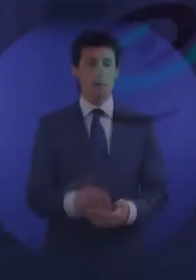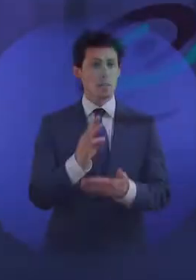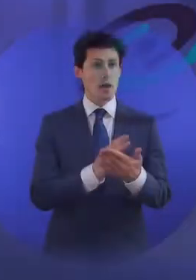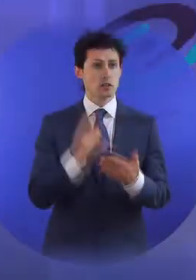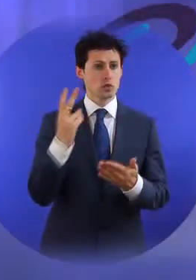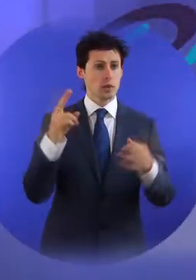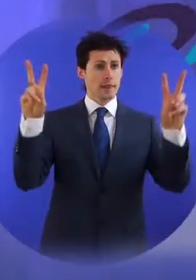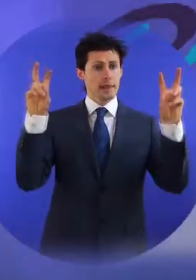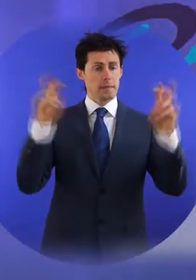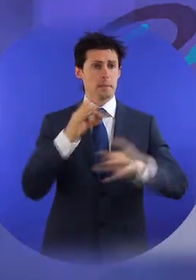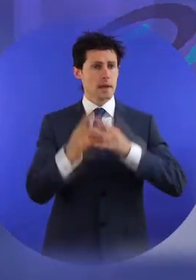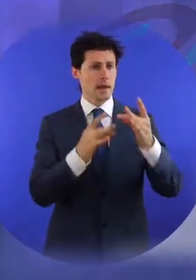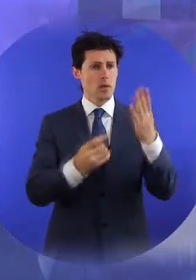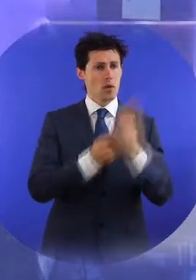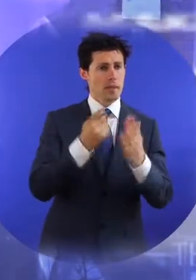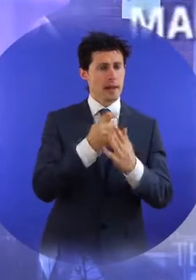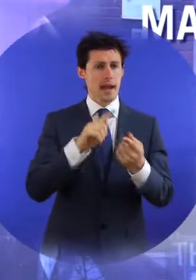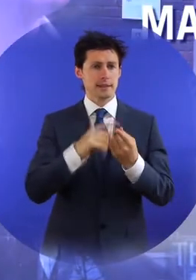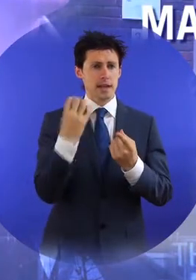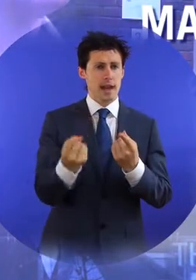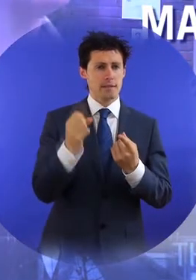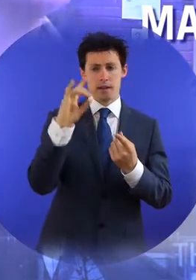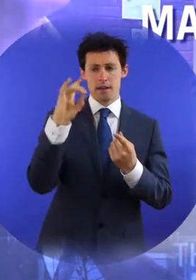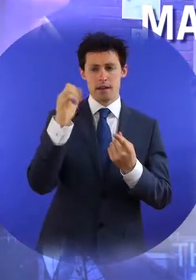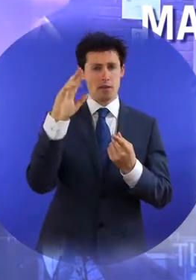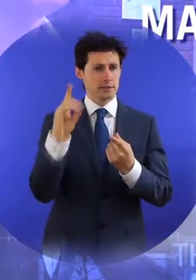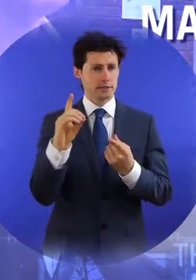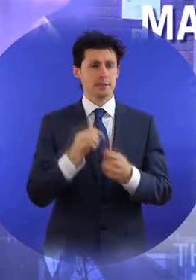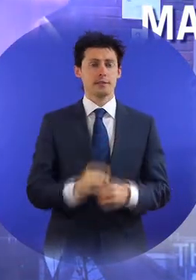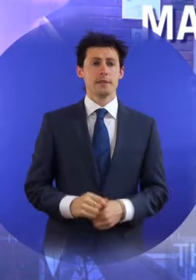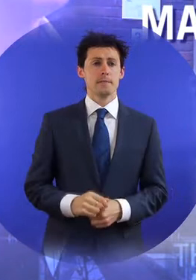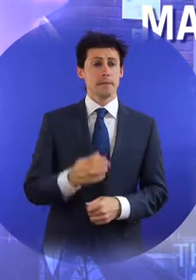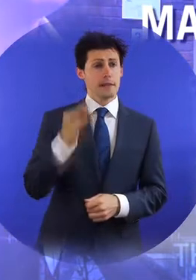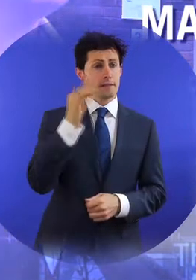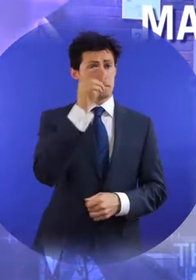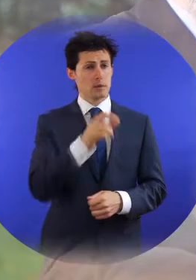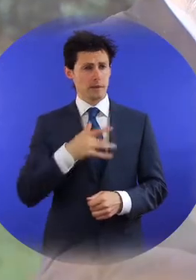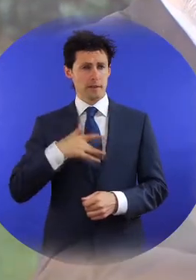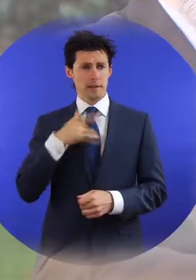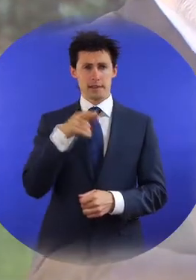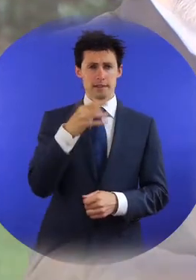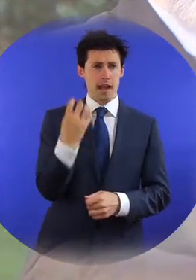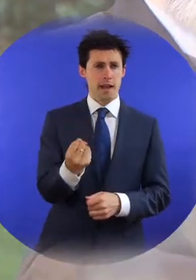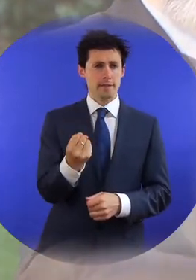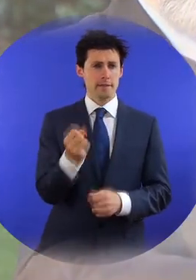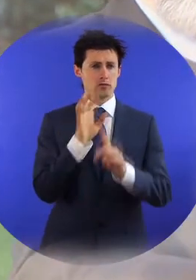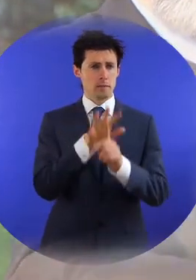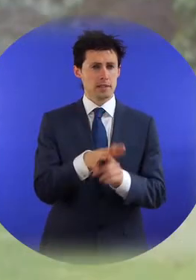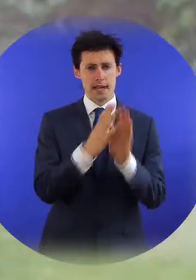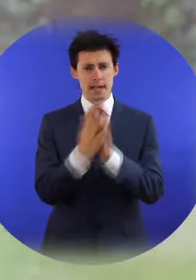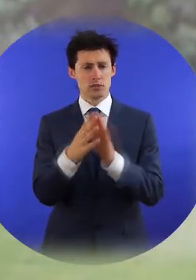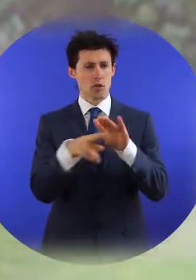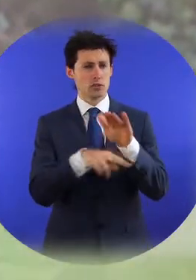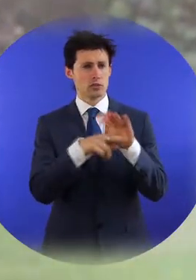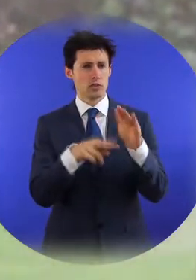Section 2 Making a Complaint and Having it Heard If a person believes they've been discriminated against